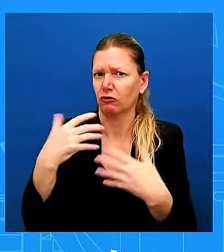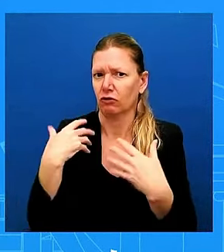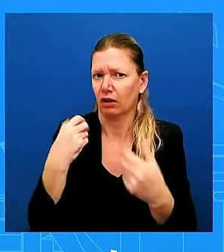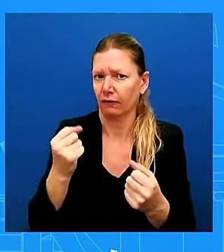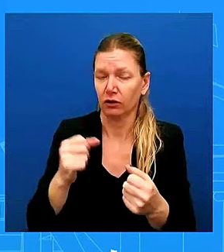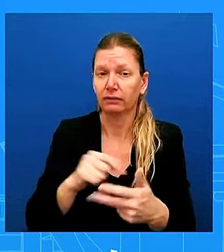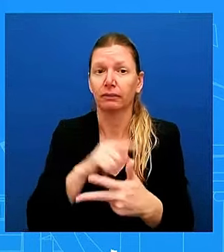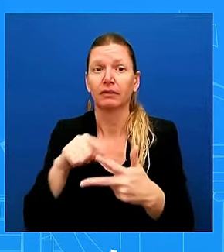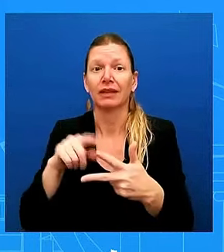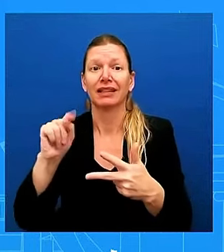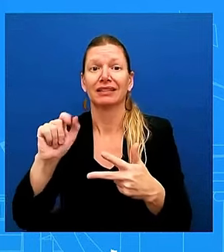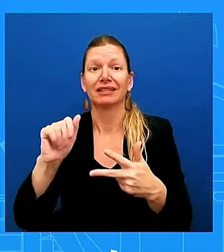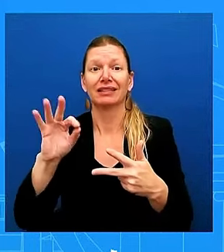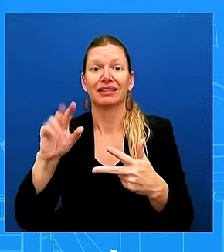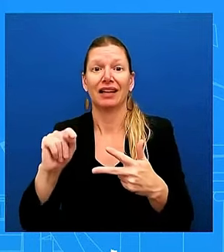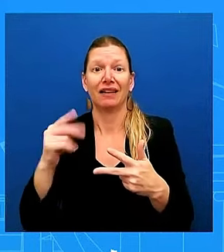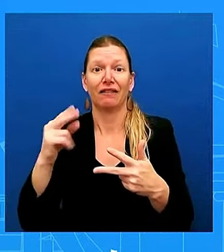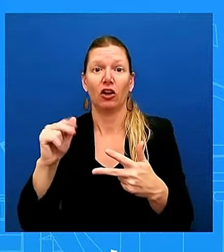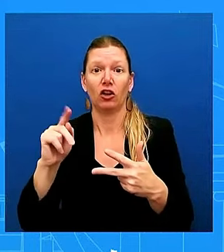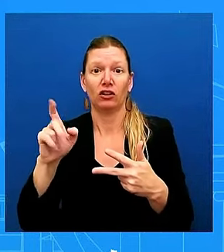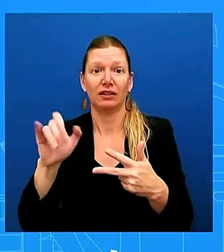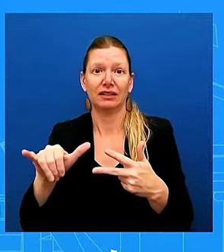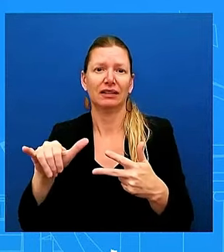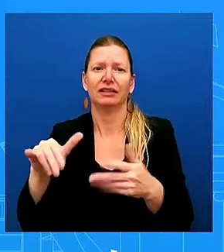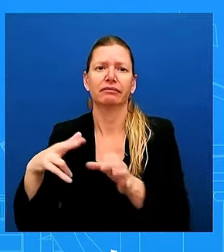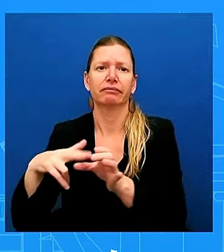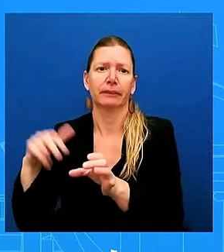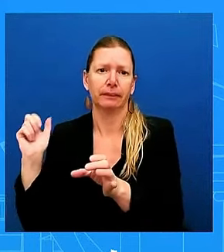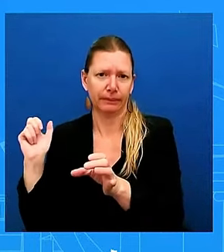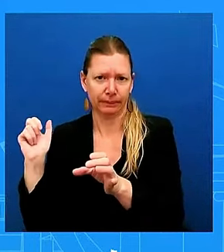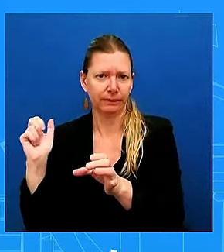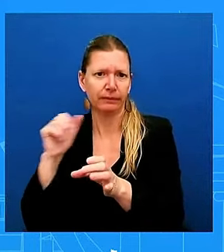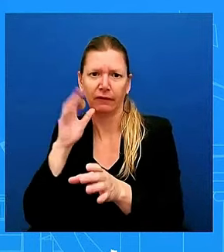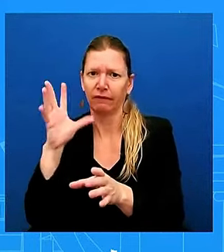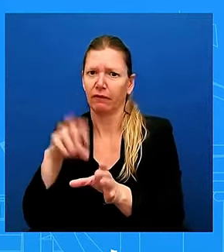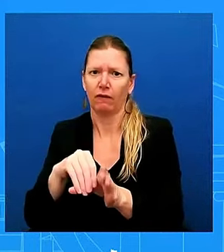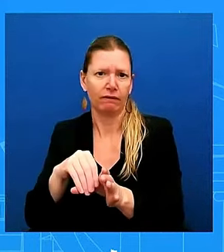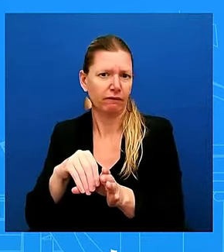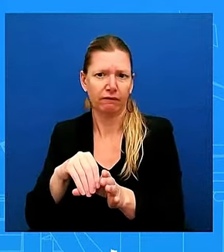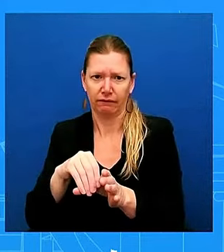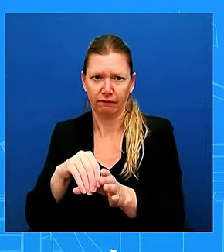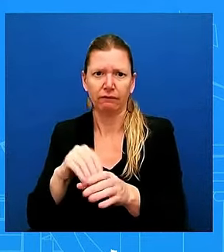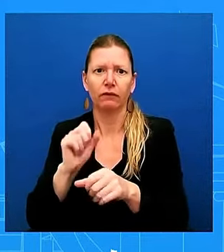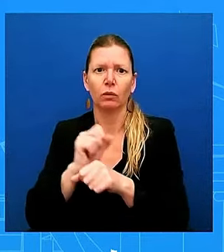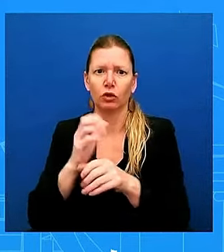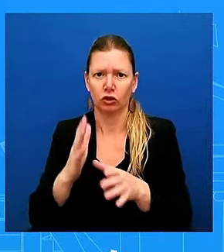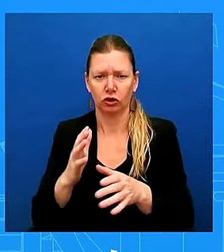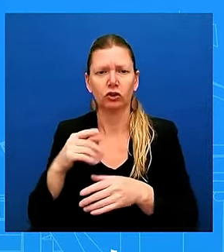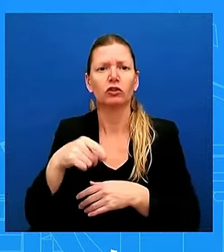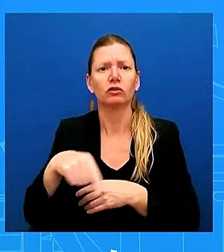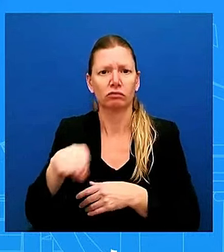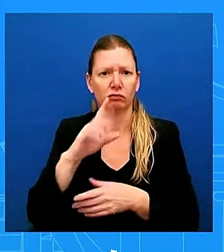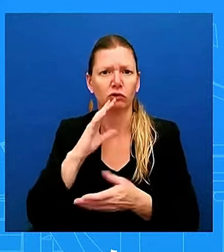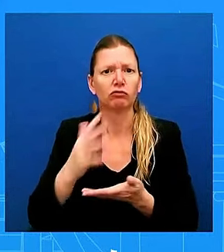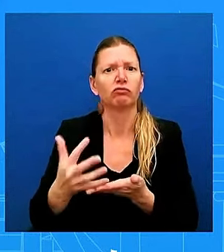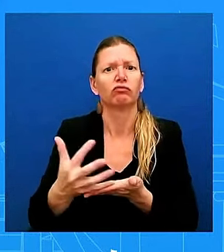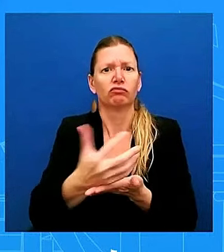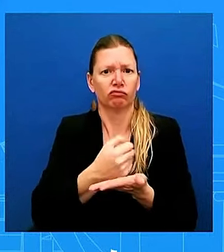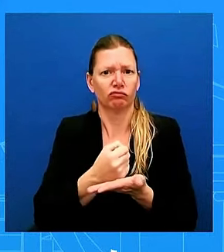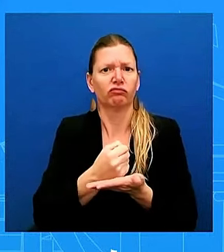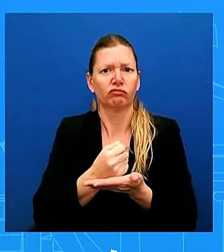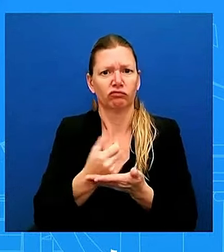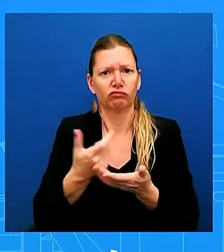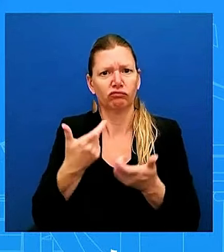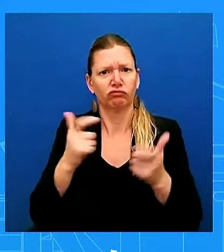workers should share in the large profits of the ocean carriers, particularly after those dock